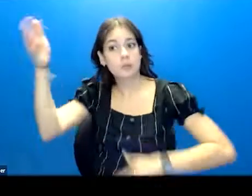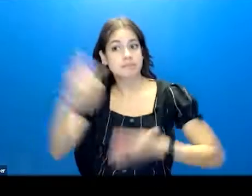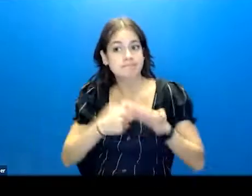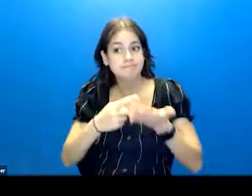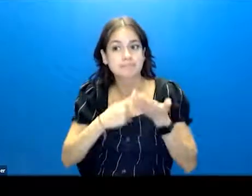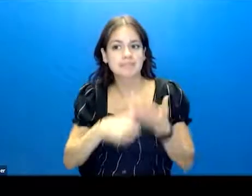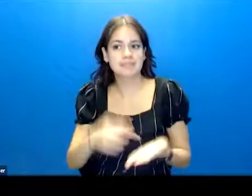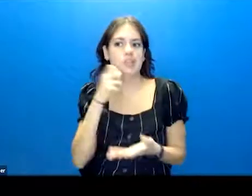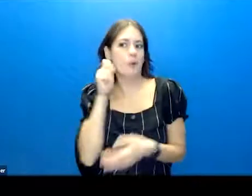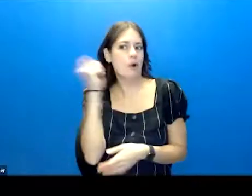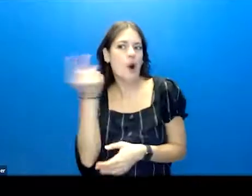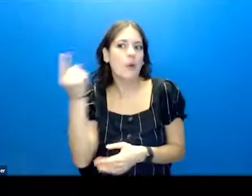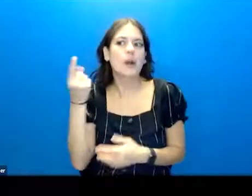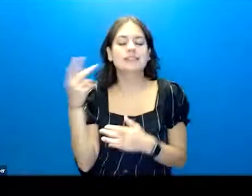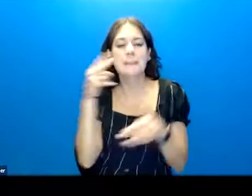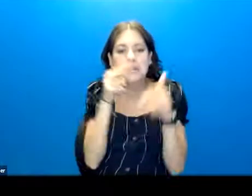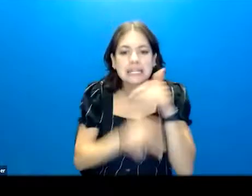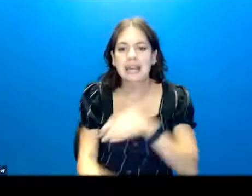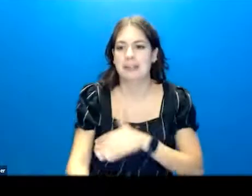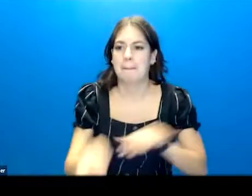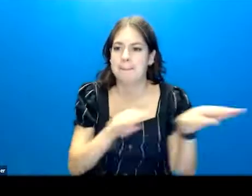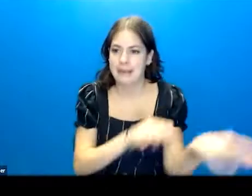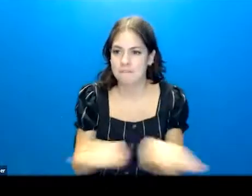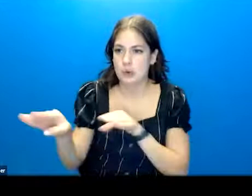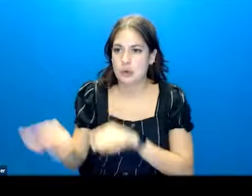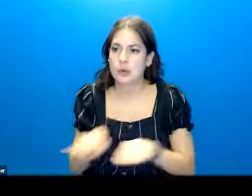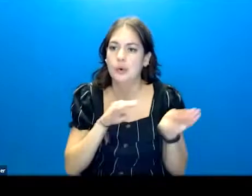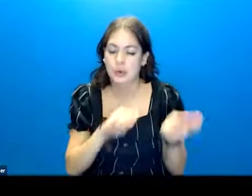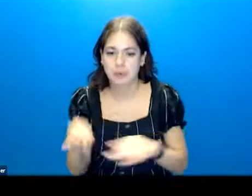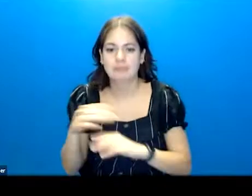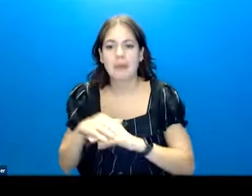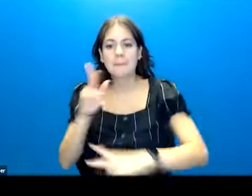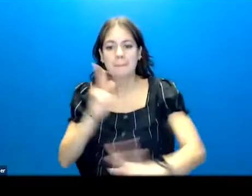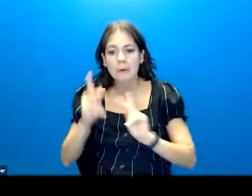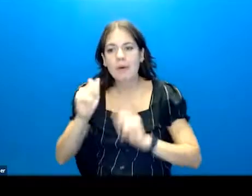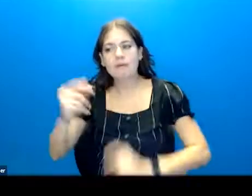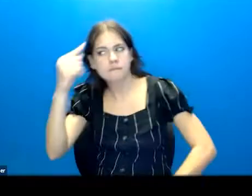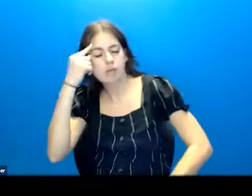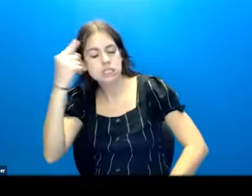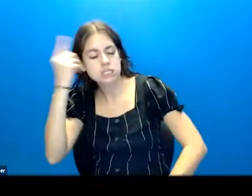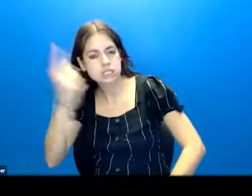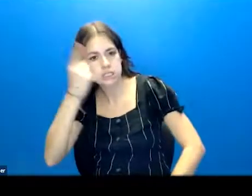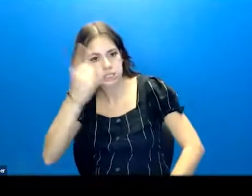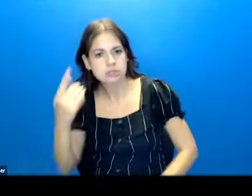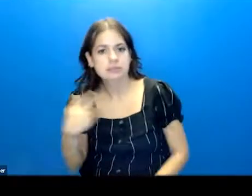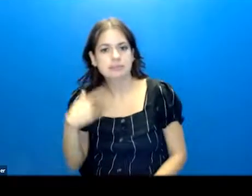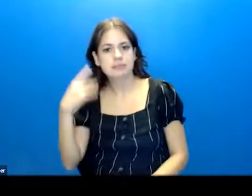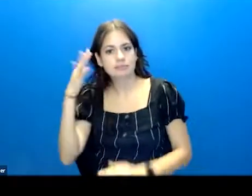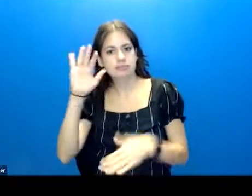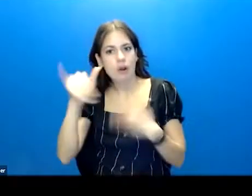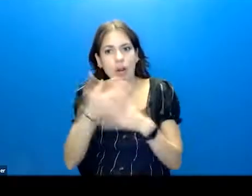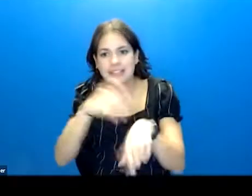don't always predict behavior. Folks have these thoughts all the time.